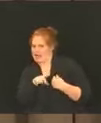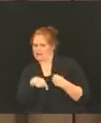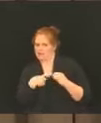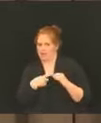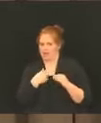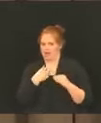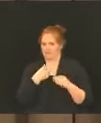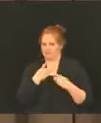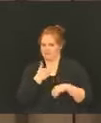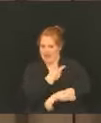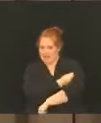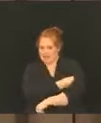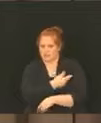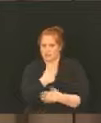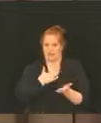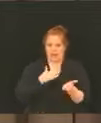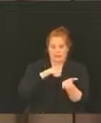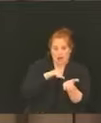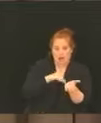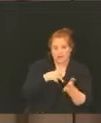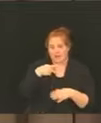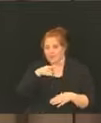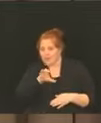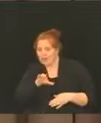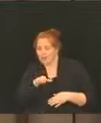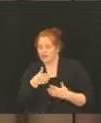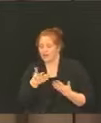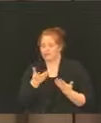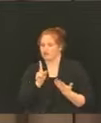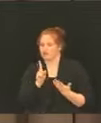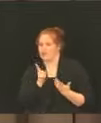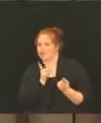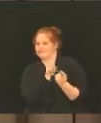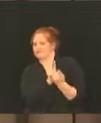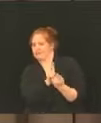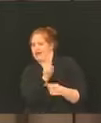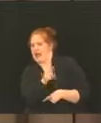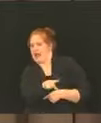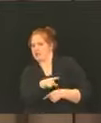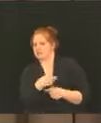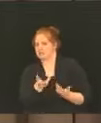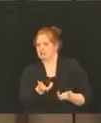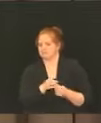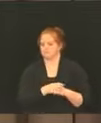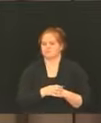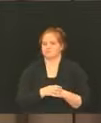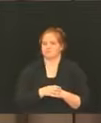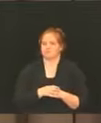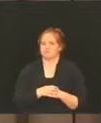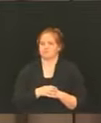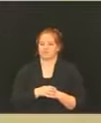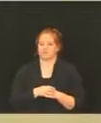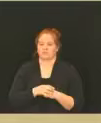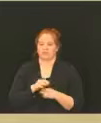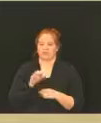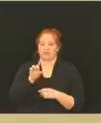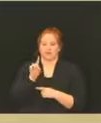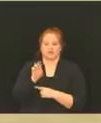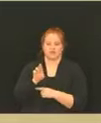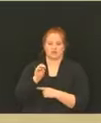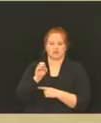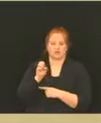primary care provider? Should I ask my doctor? Where should I be going? Okay. All right. So